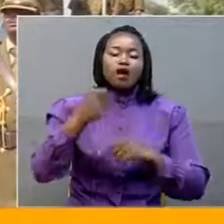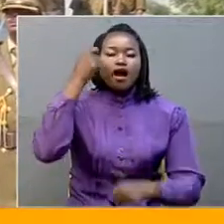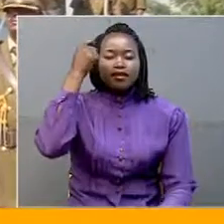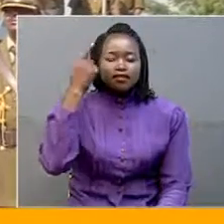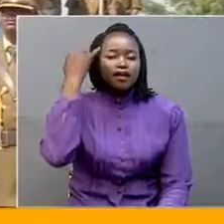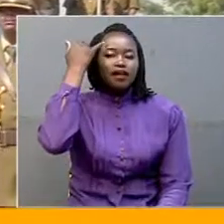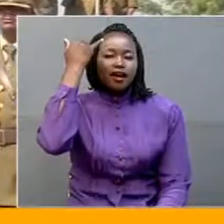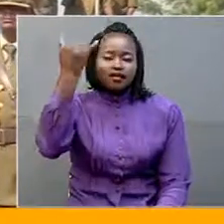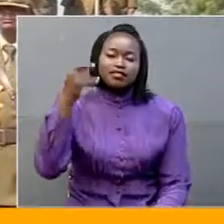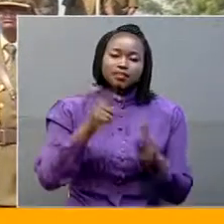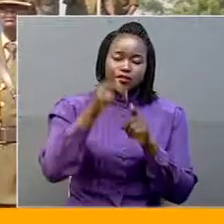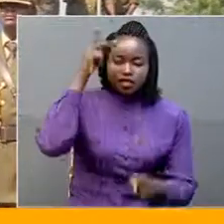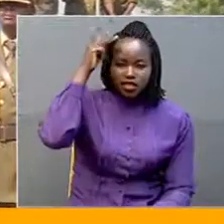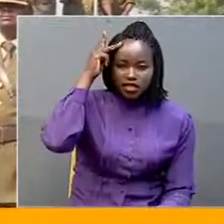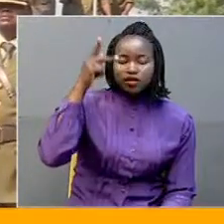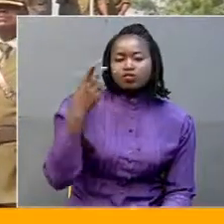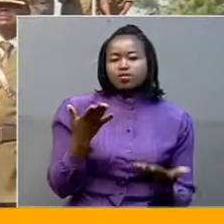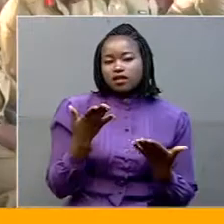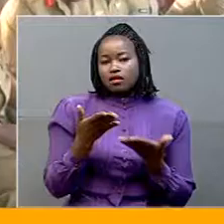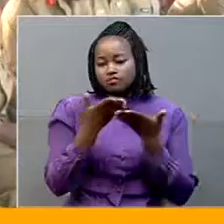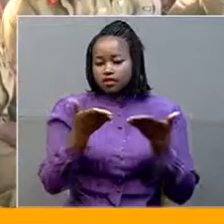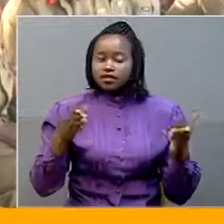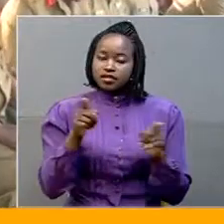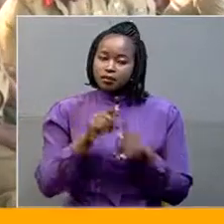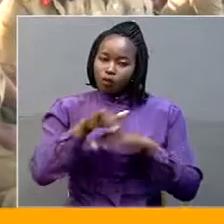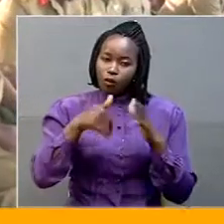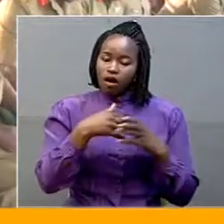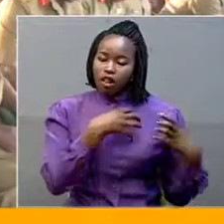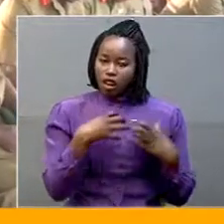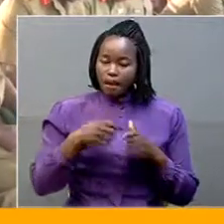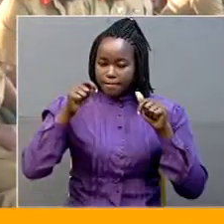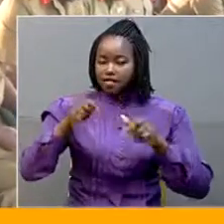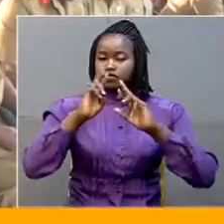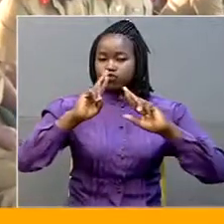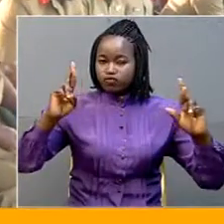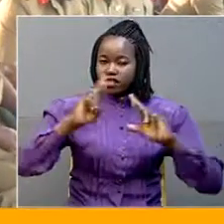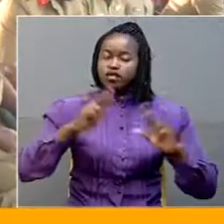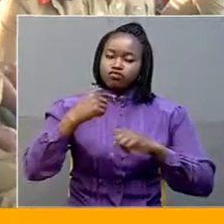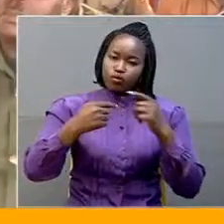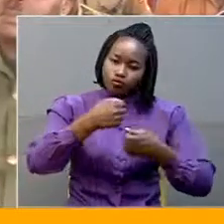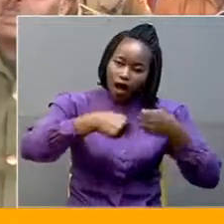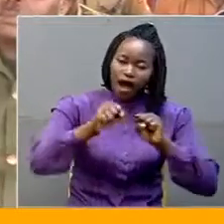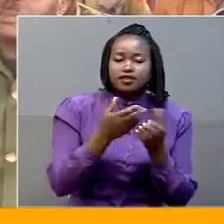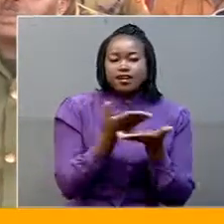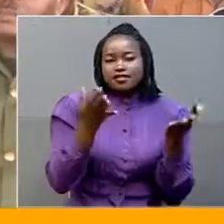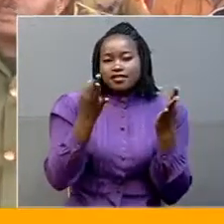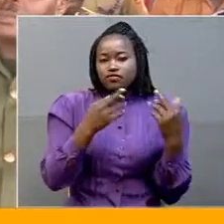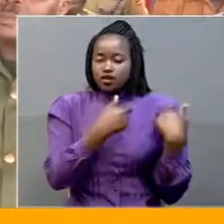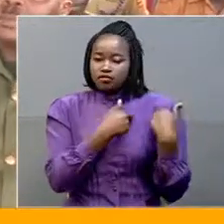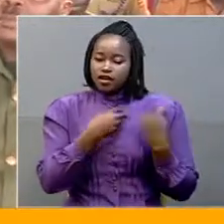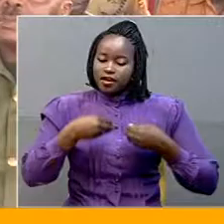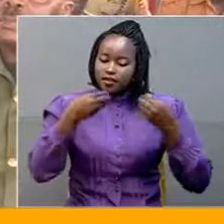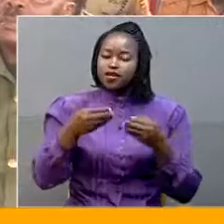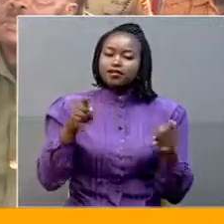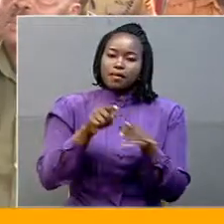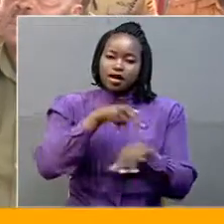skilled in warfare in all its branches and that the soldiers ought to be ready to take risks that are part of the national defense